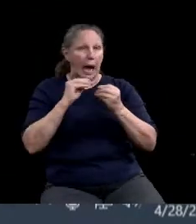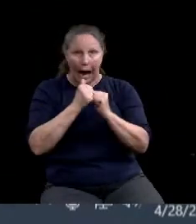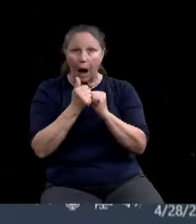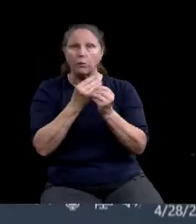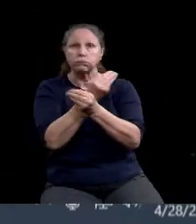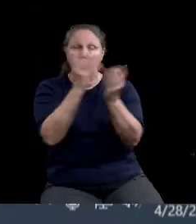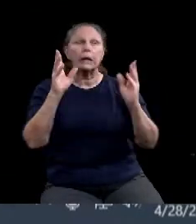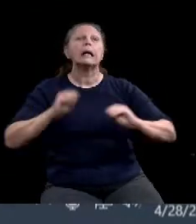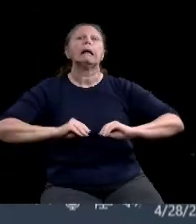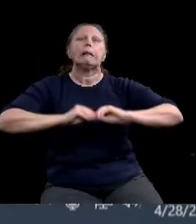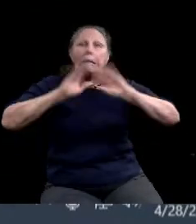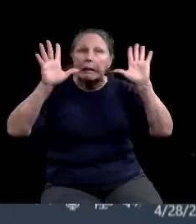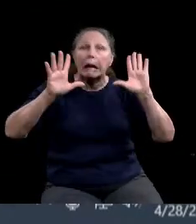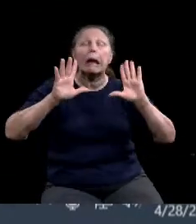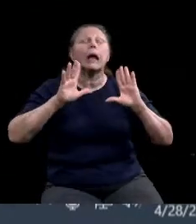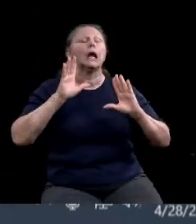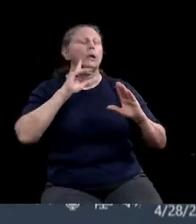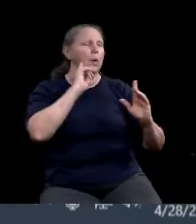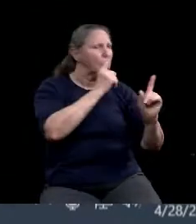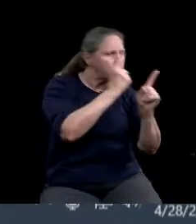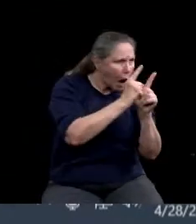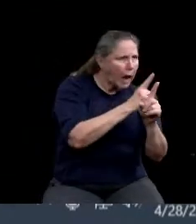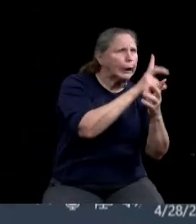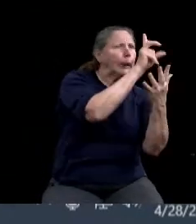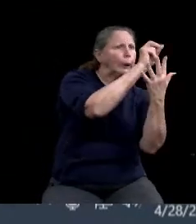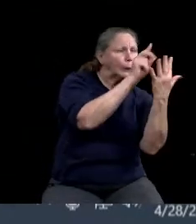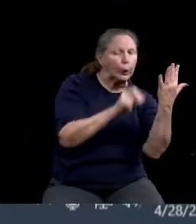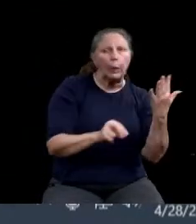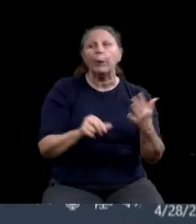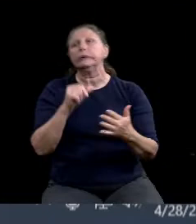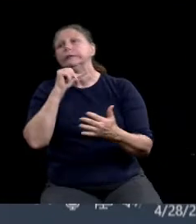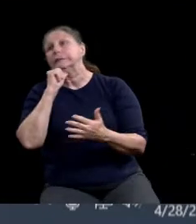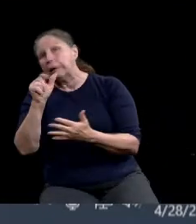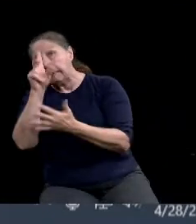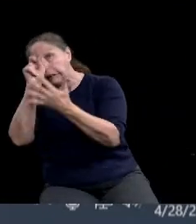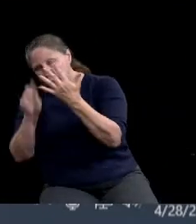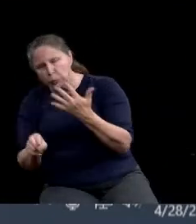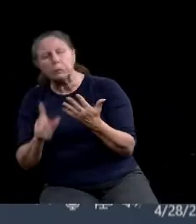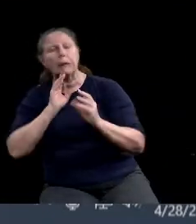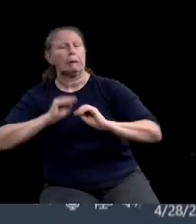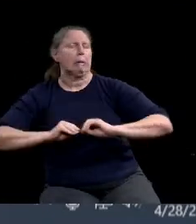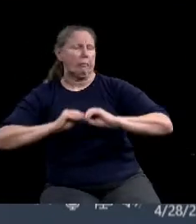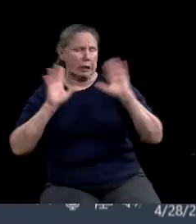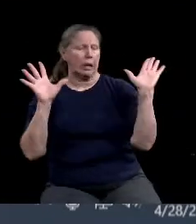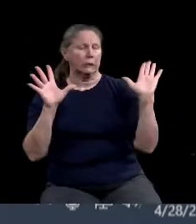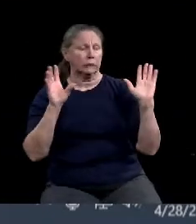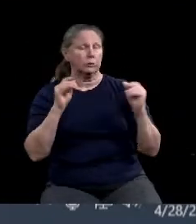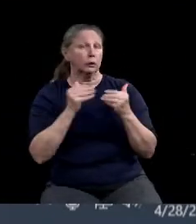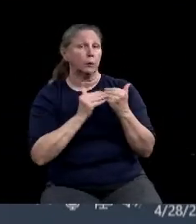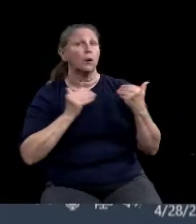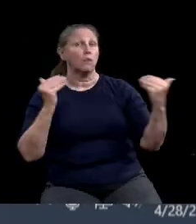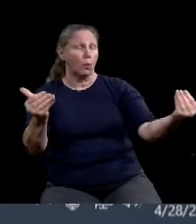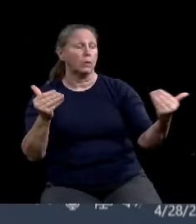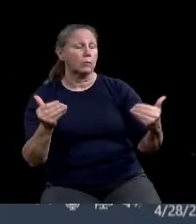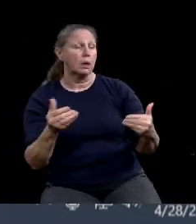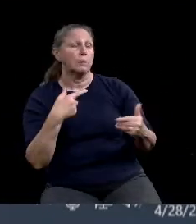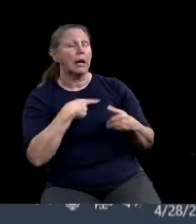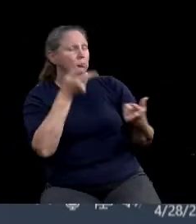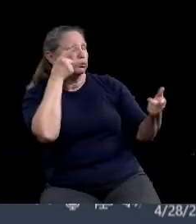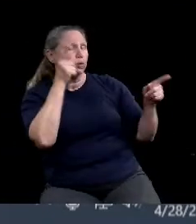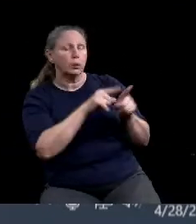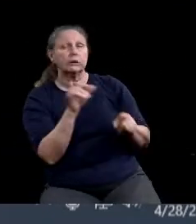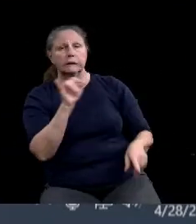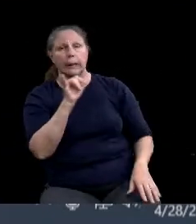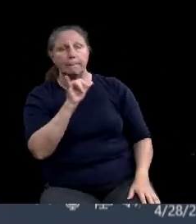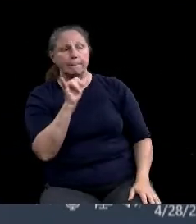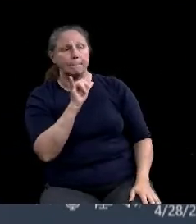doing, how we do it, um, and how we move forward. So, but, but agree on, um, looking forward to a measured